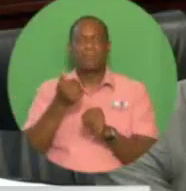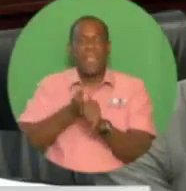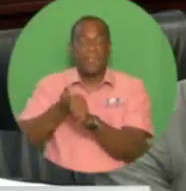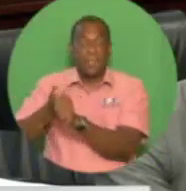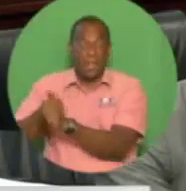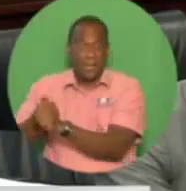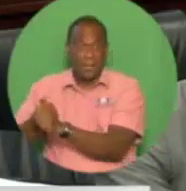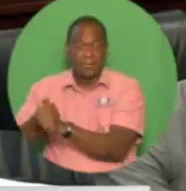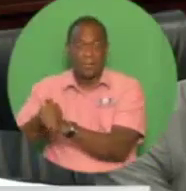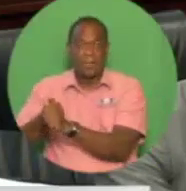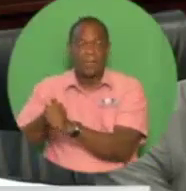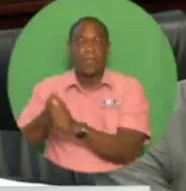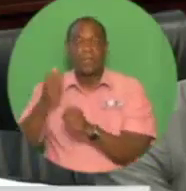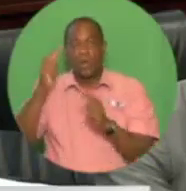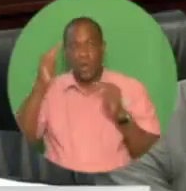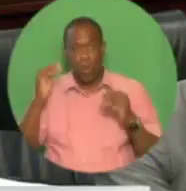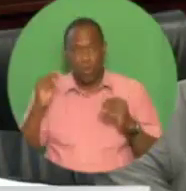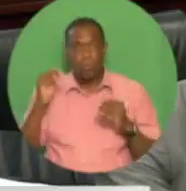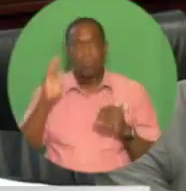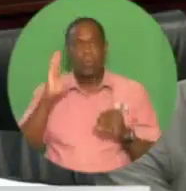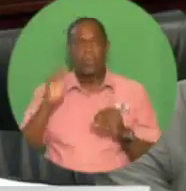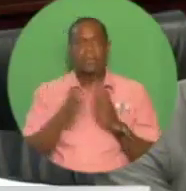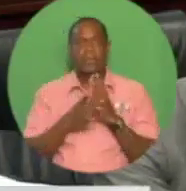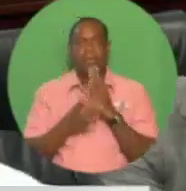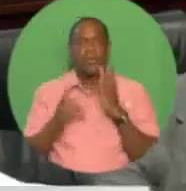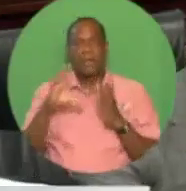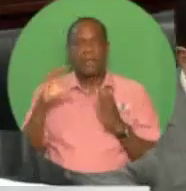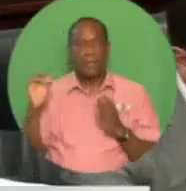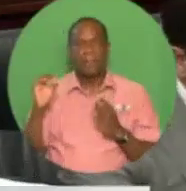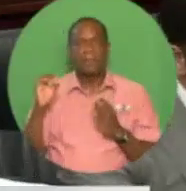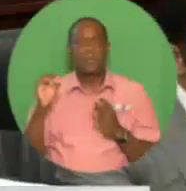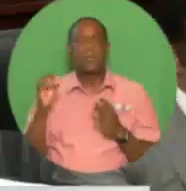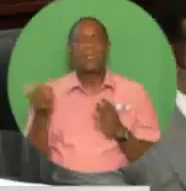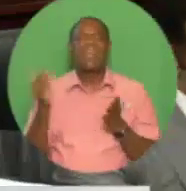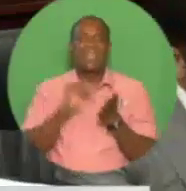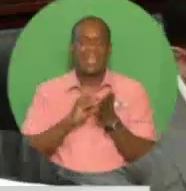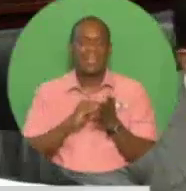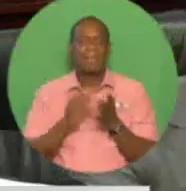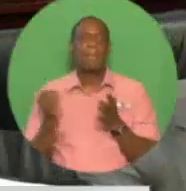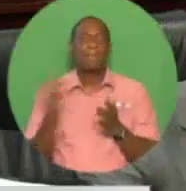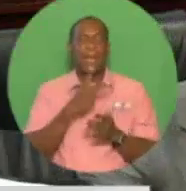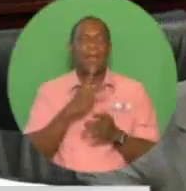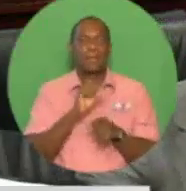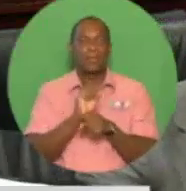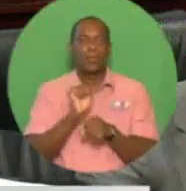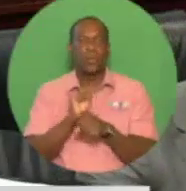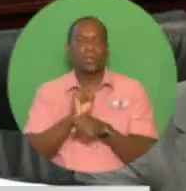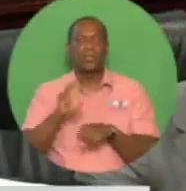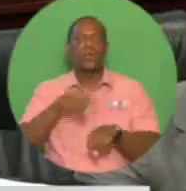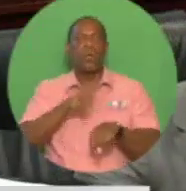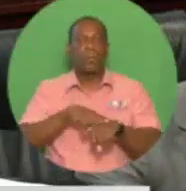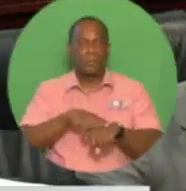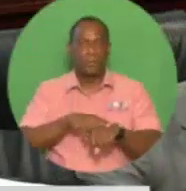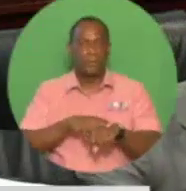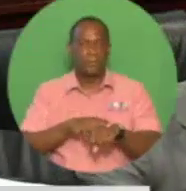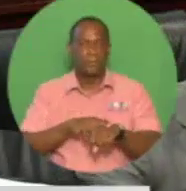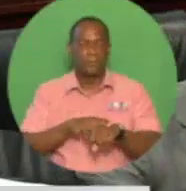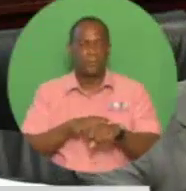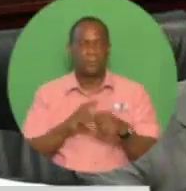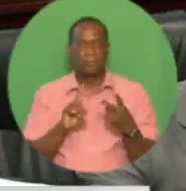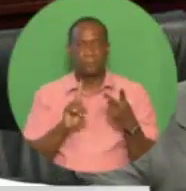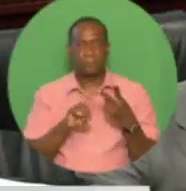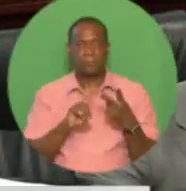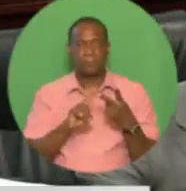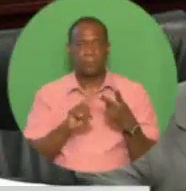production, and in the process make the sector a much more attractive source of investment. Two, buoyancy of the